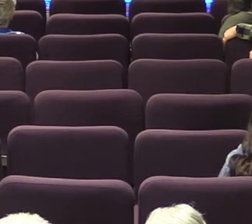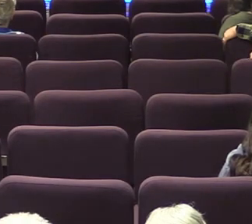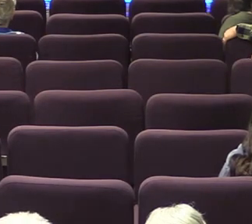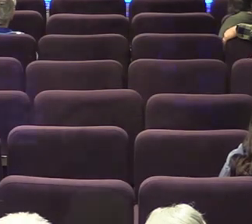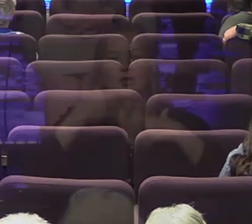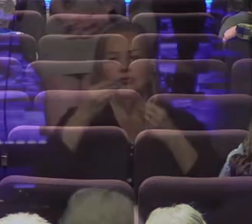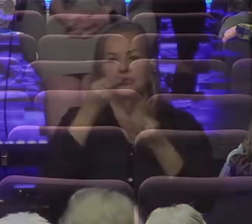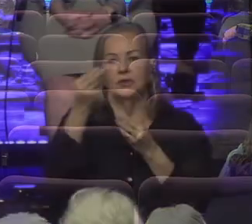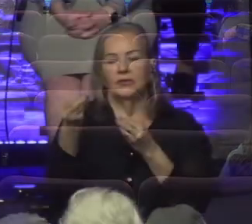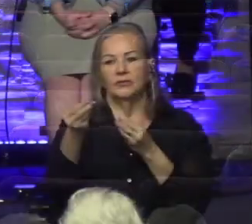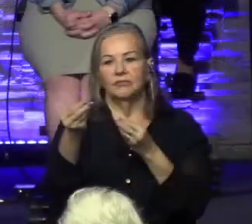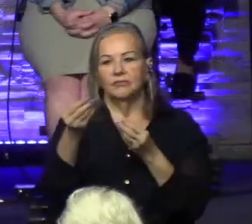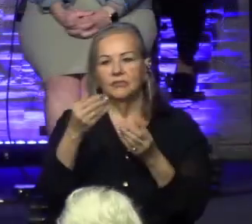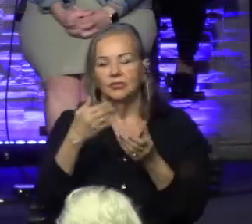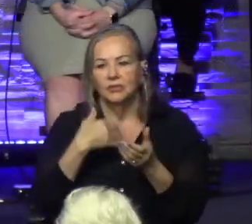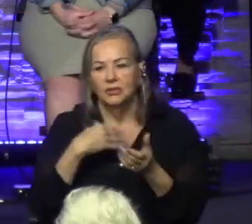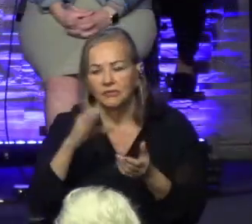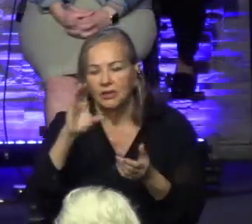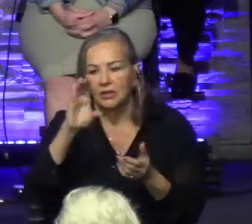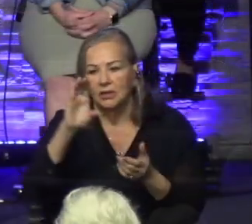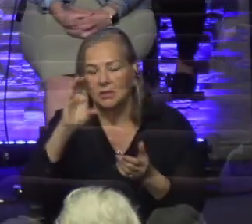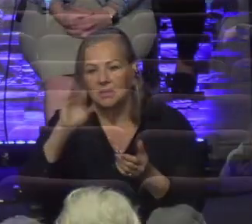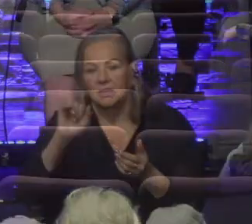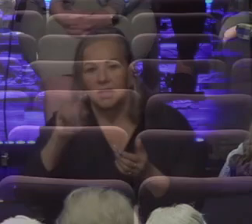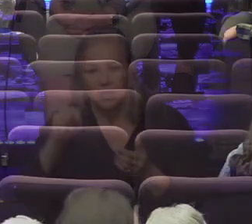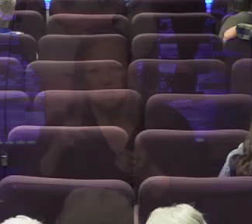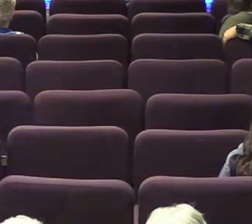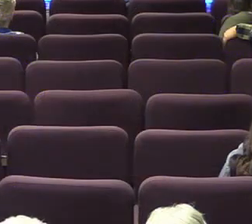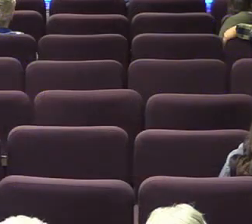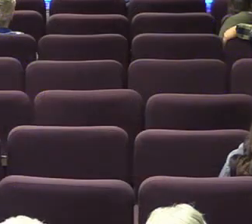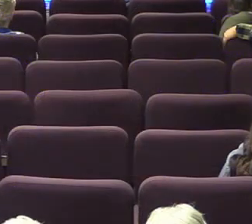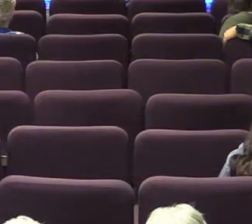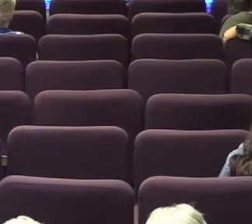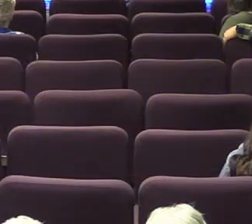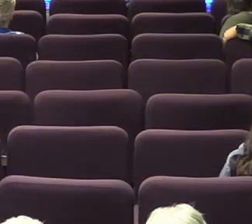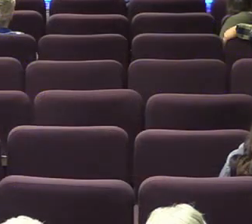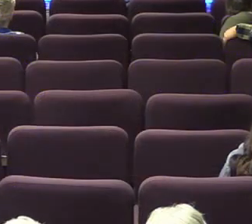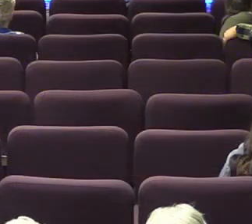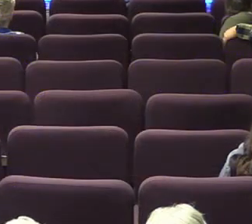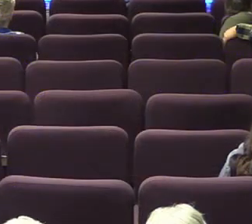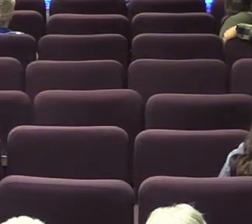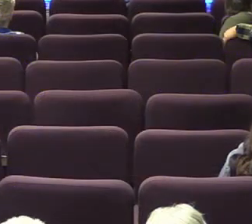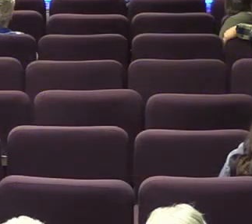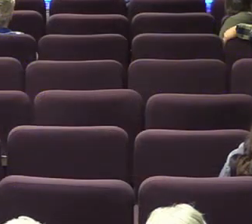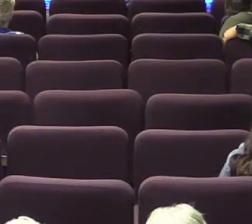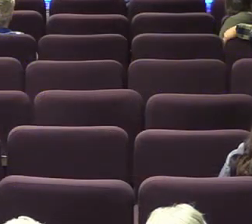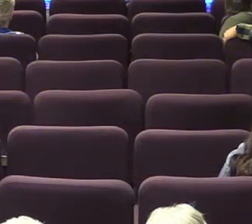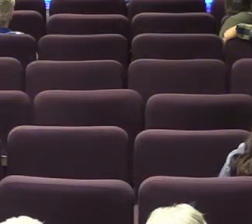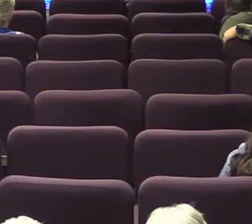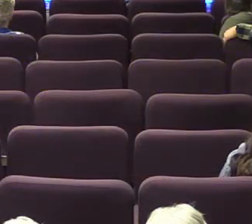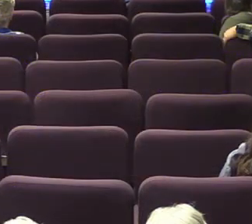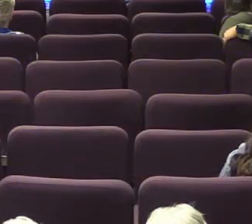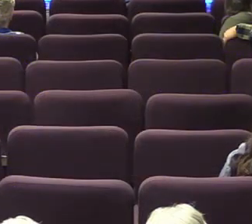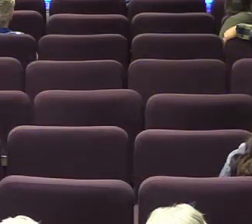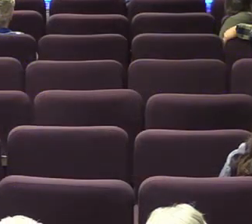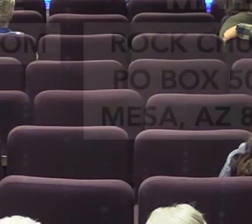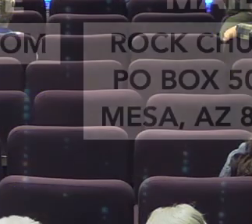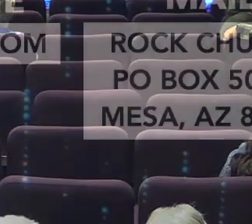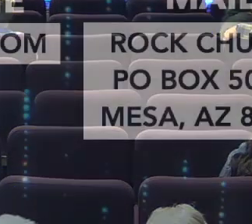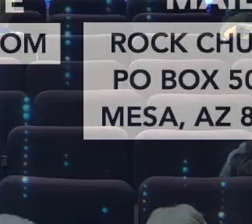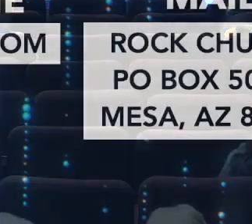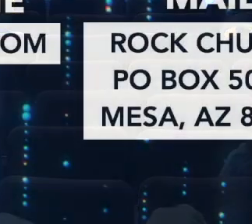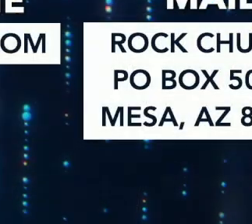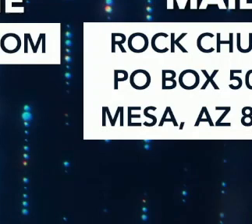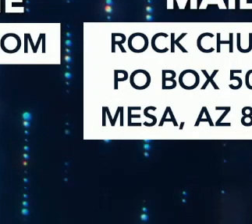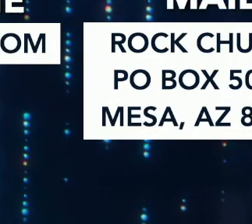You can give cash. You can give a check in here. Or you can go online at our website at rockaga.com.